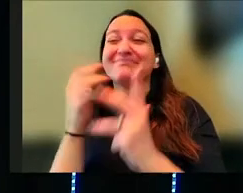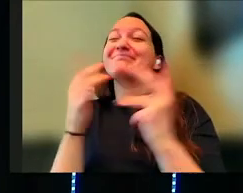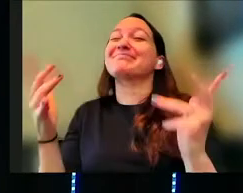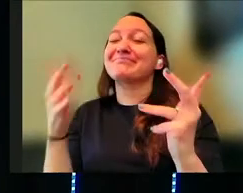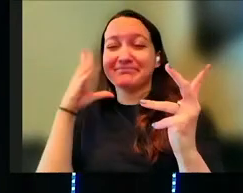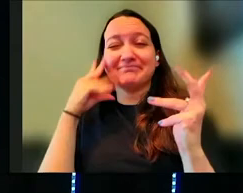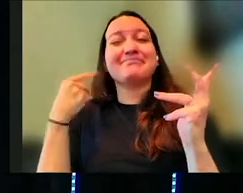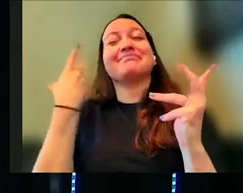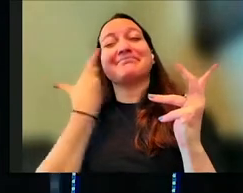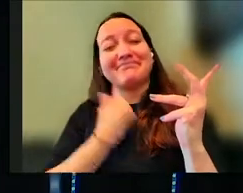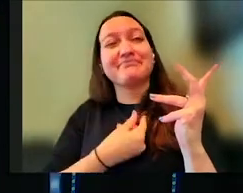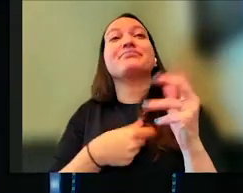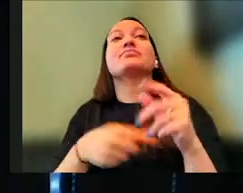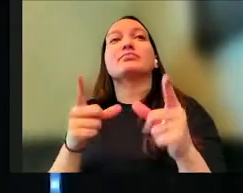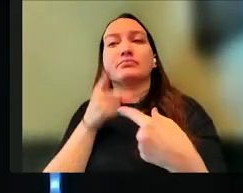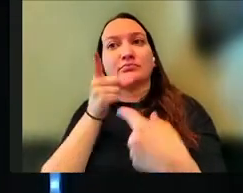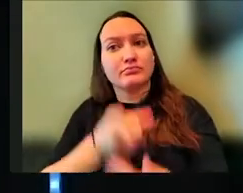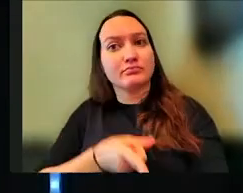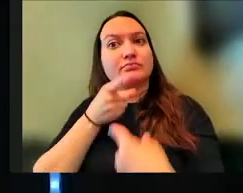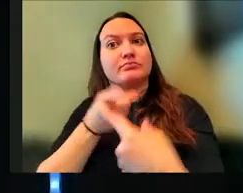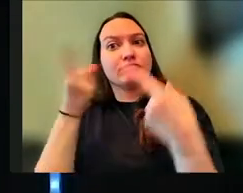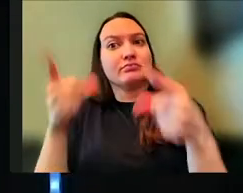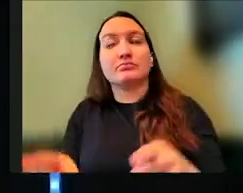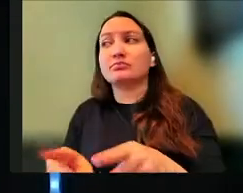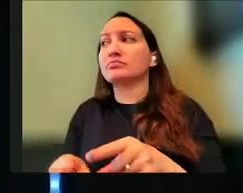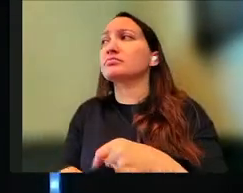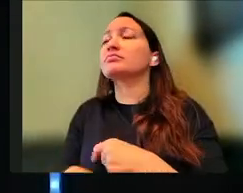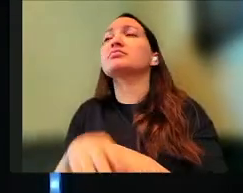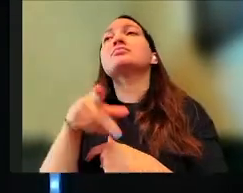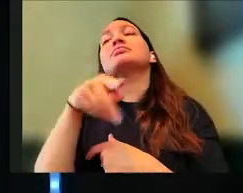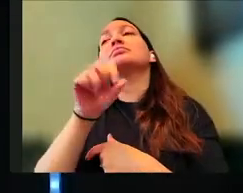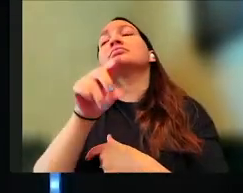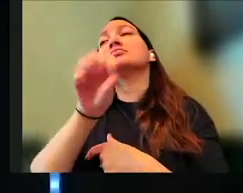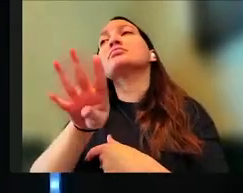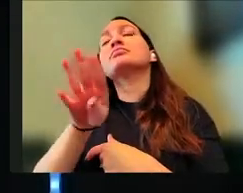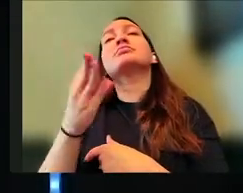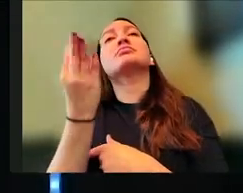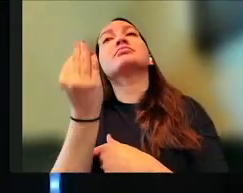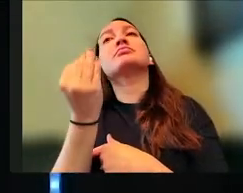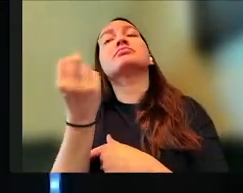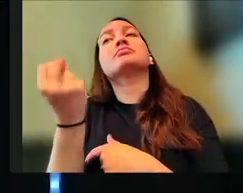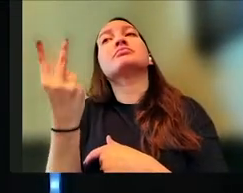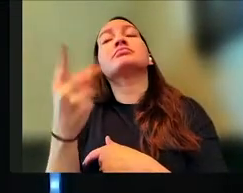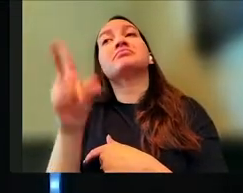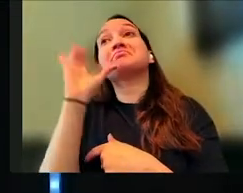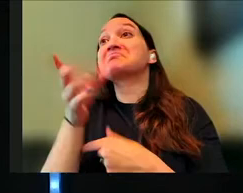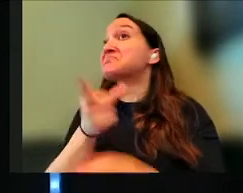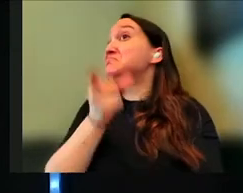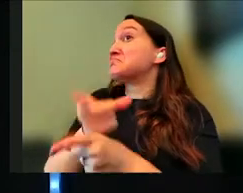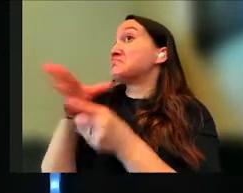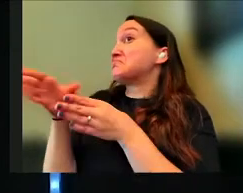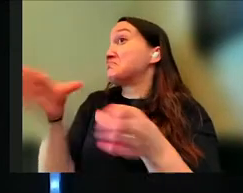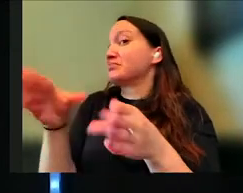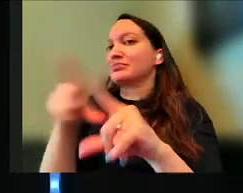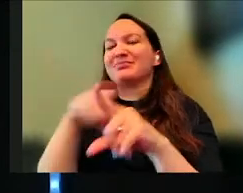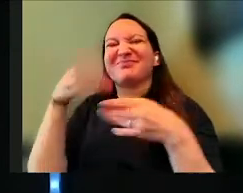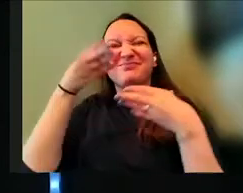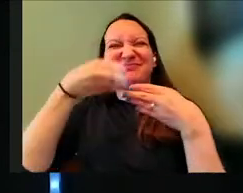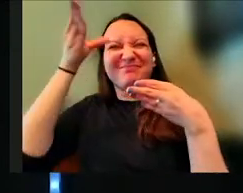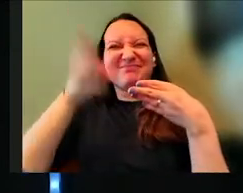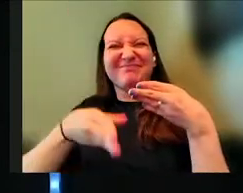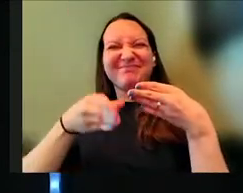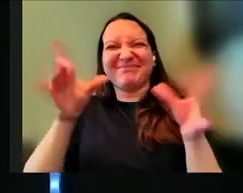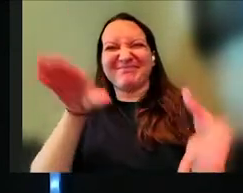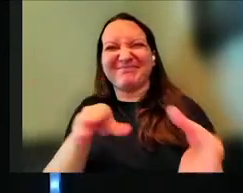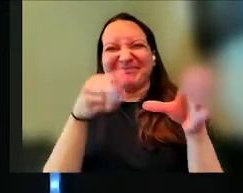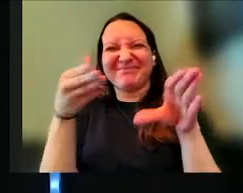totally struggle with. Proverbs 14, 12 says, there's a path before each person that seems right, but it ends in death.